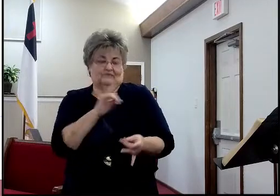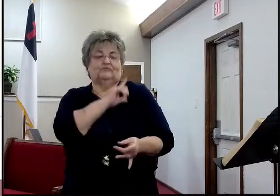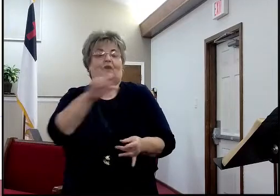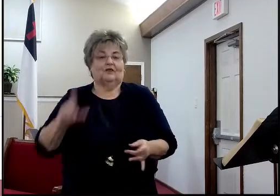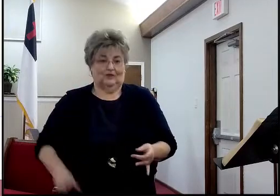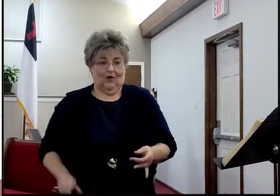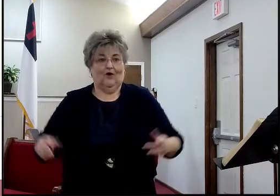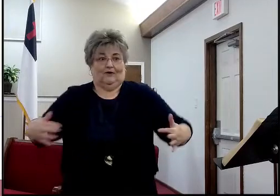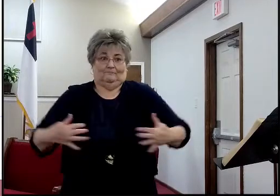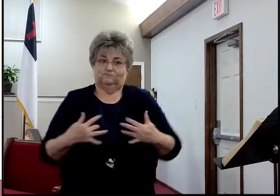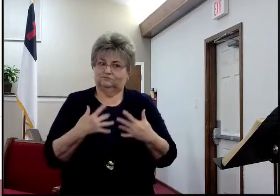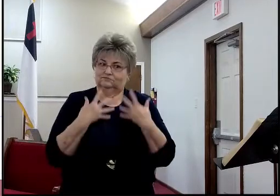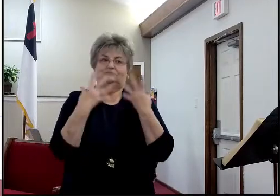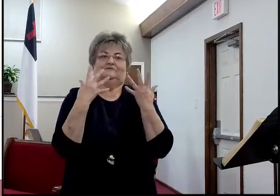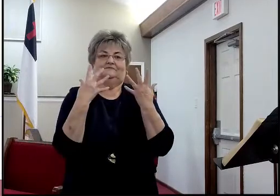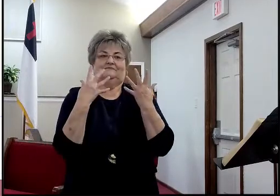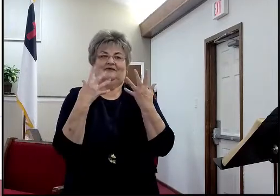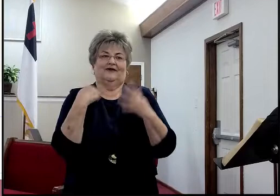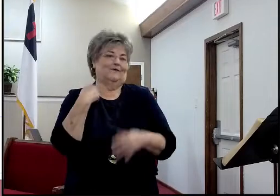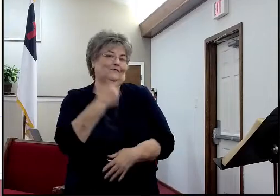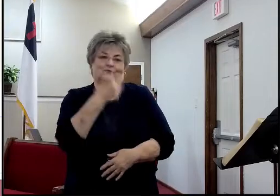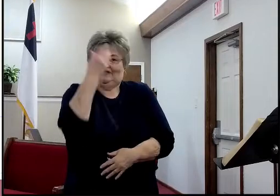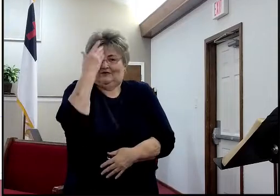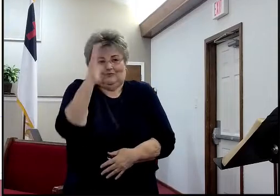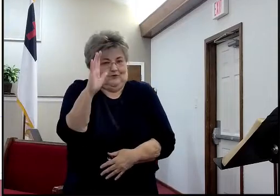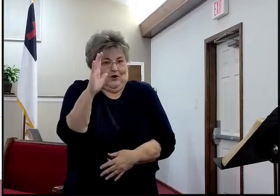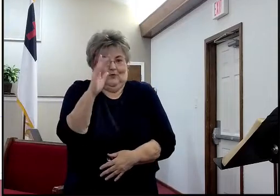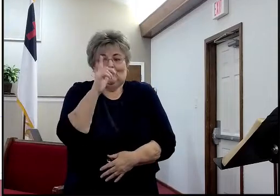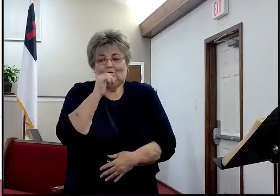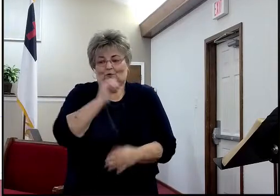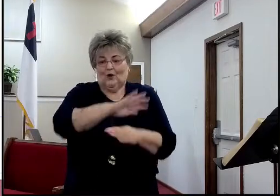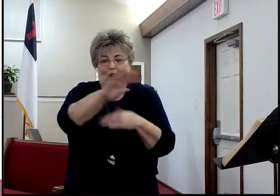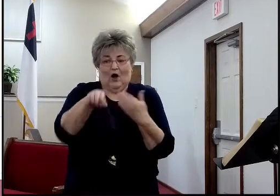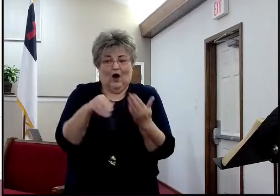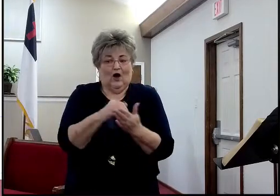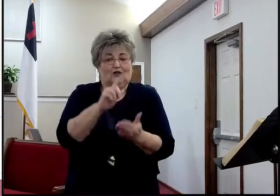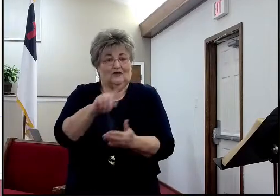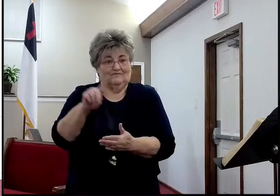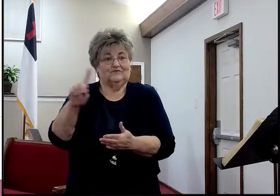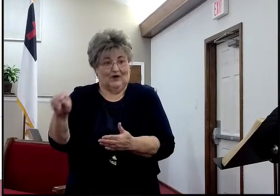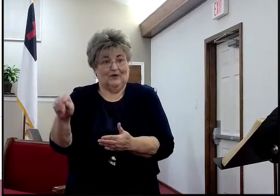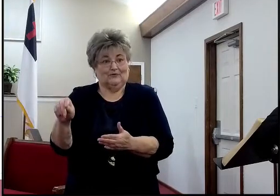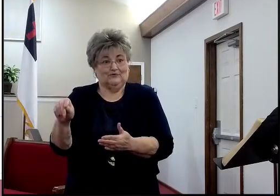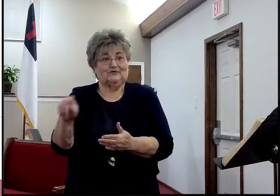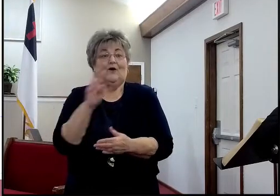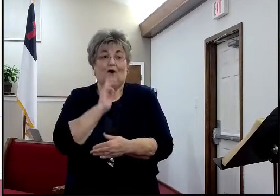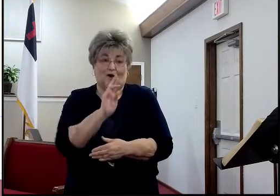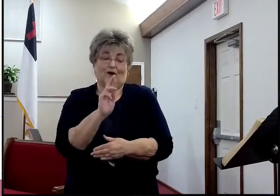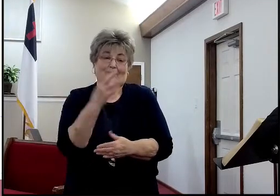who they are. Everybody following that? Another thing that is worrisome to those who